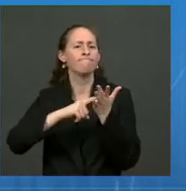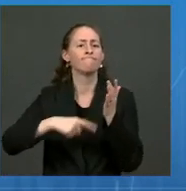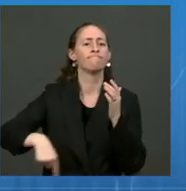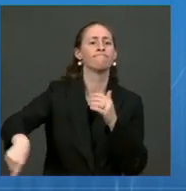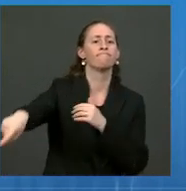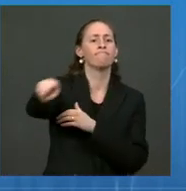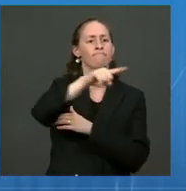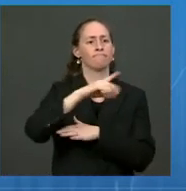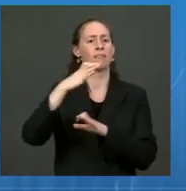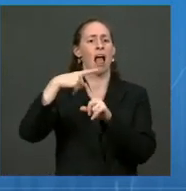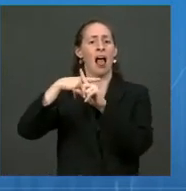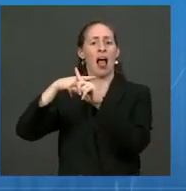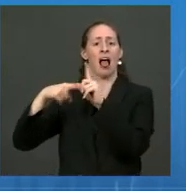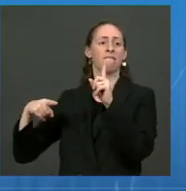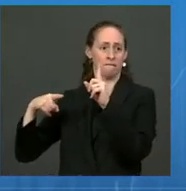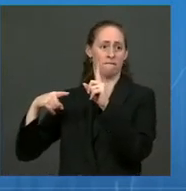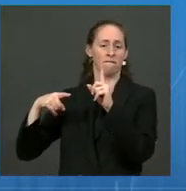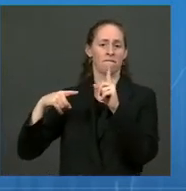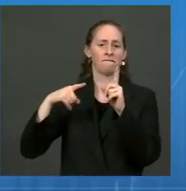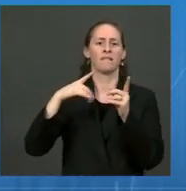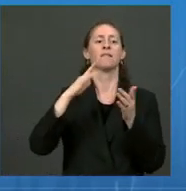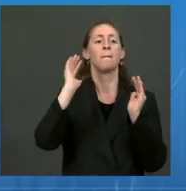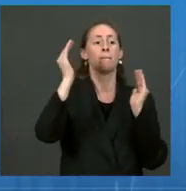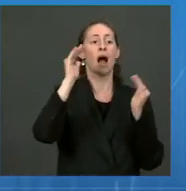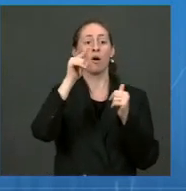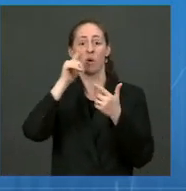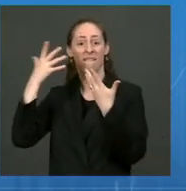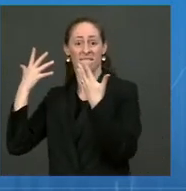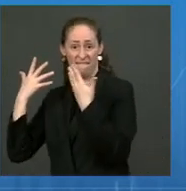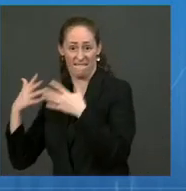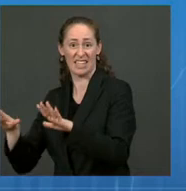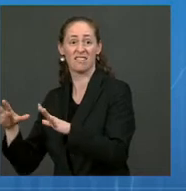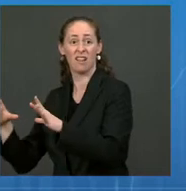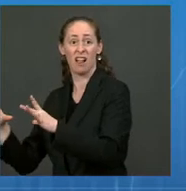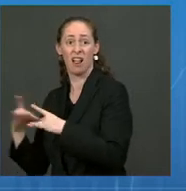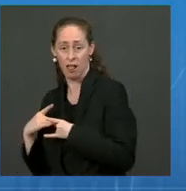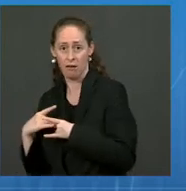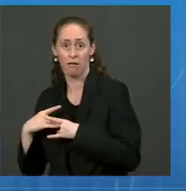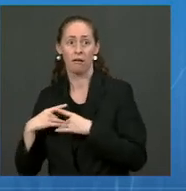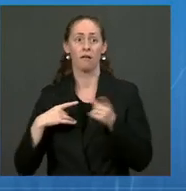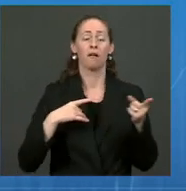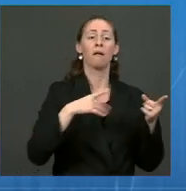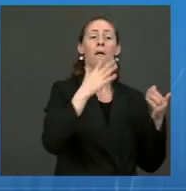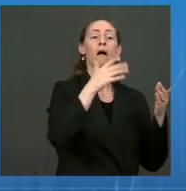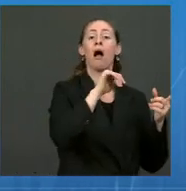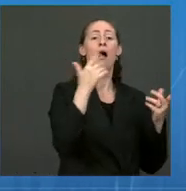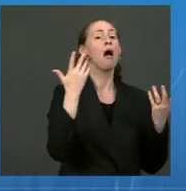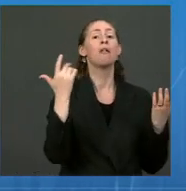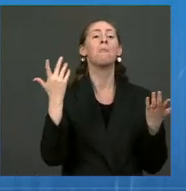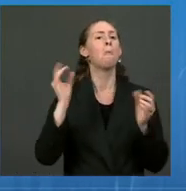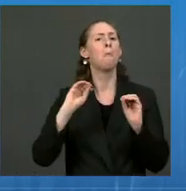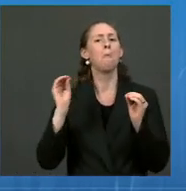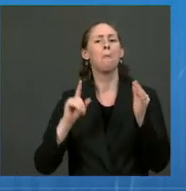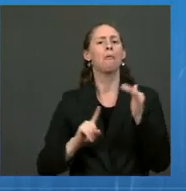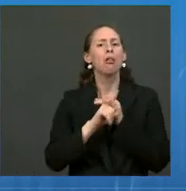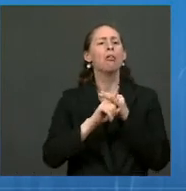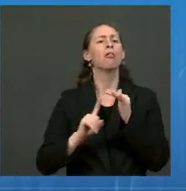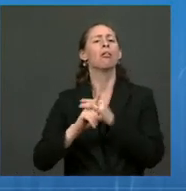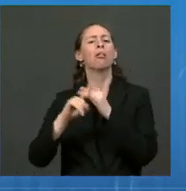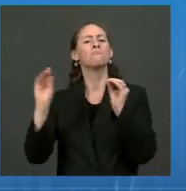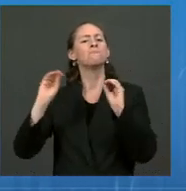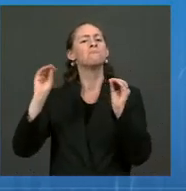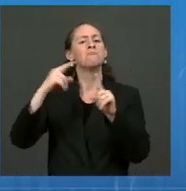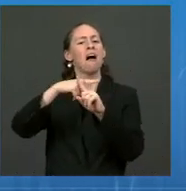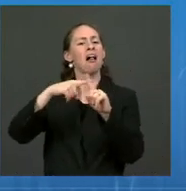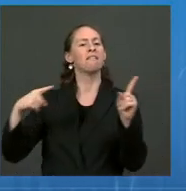unvaccinated person who then got infected to report long COVID symptoms, which is again, interestingly,